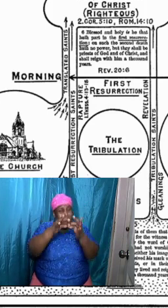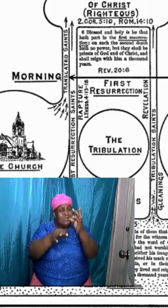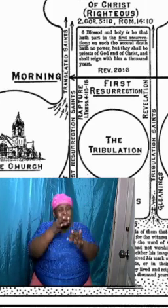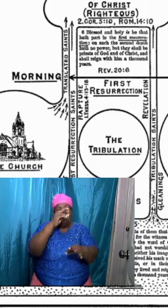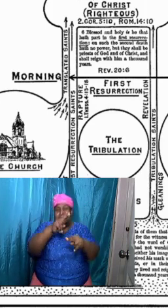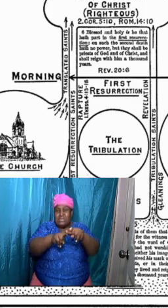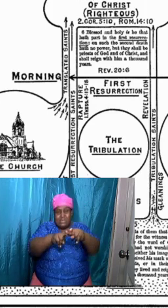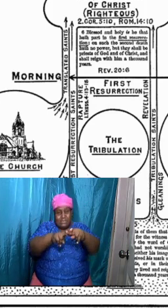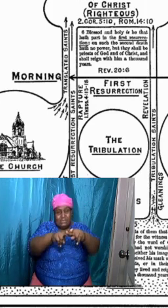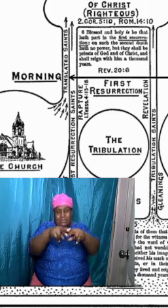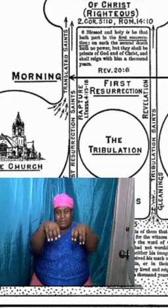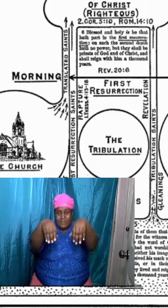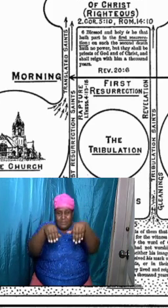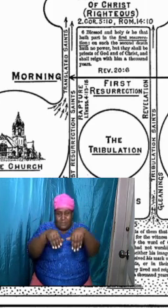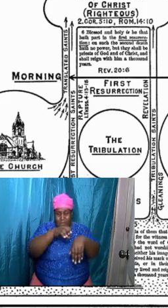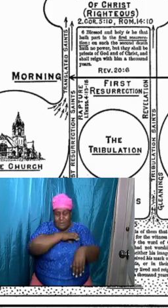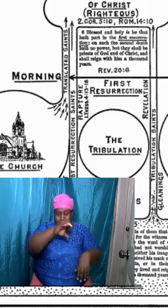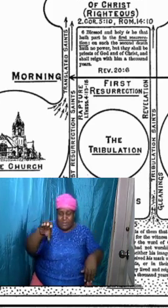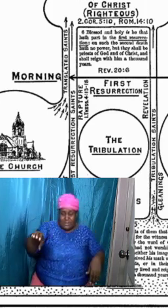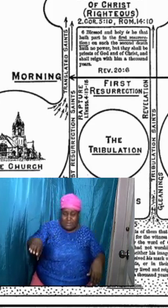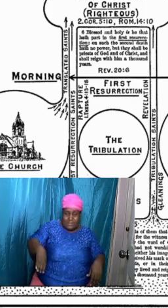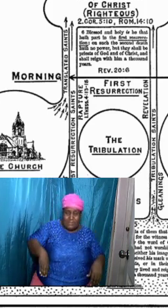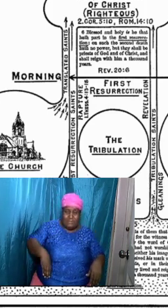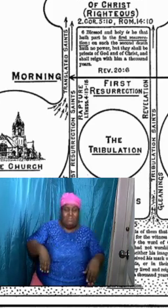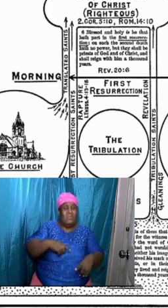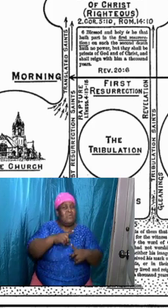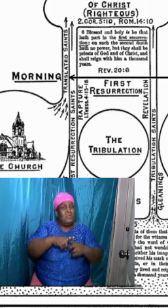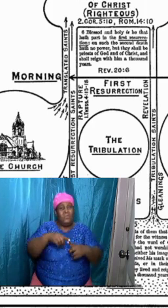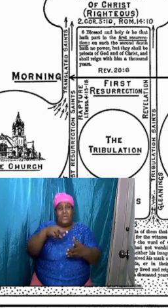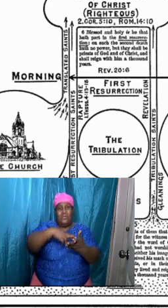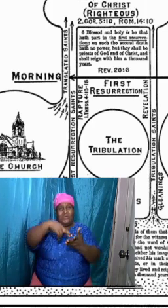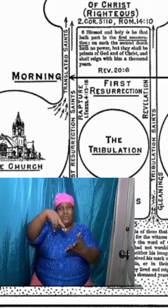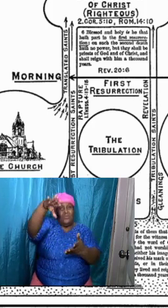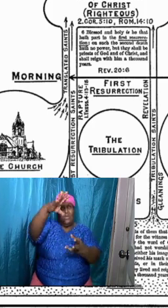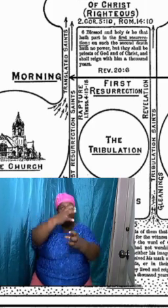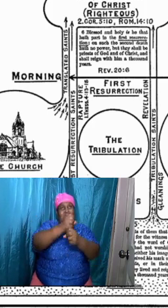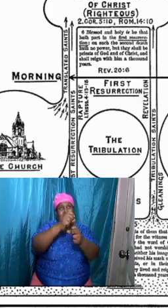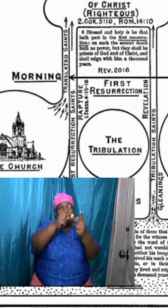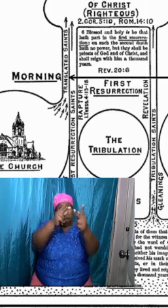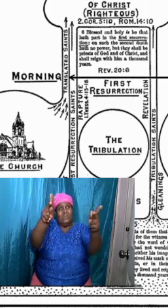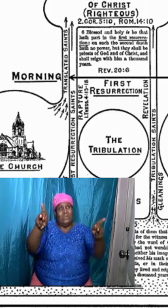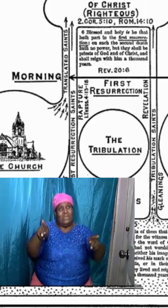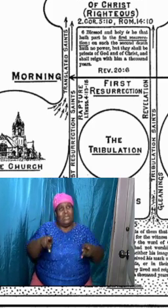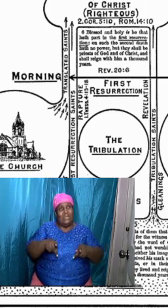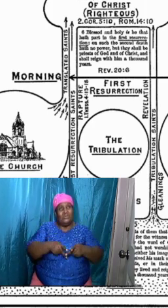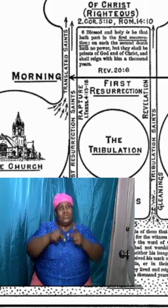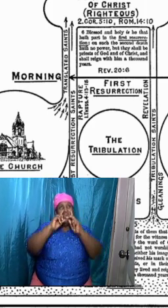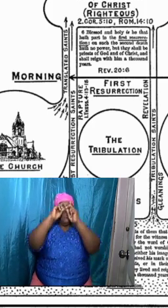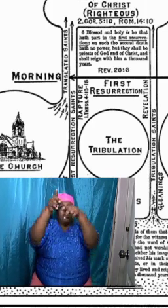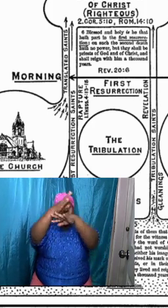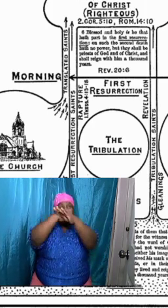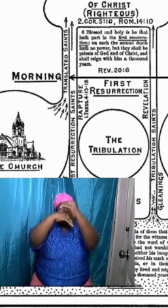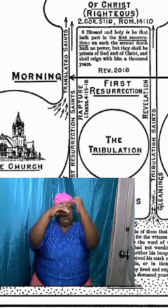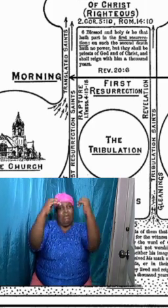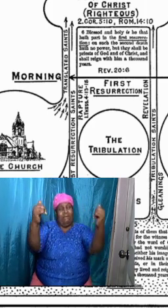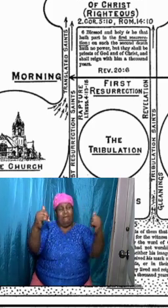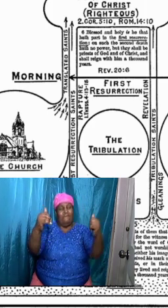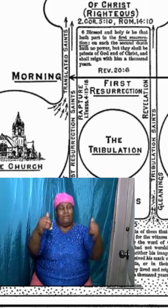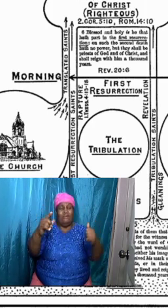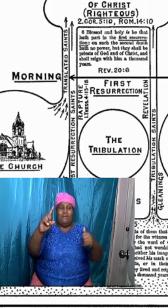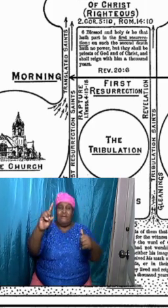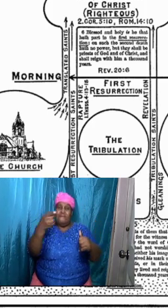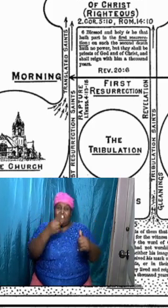brothers and sisters. When the rapture takes place and we get to heaven, first order of business,